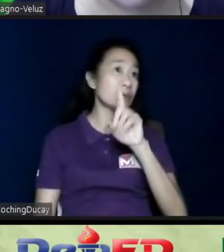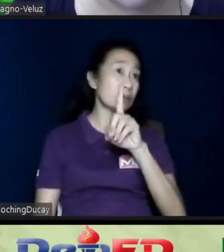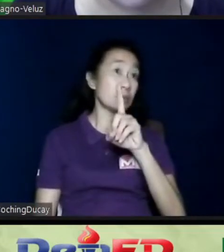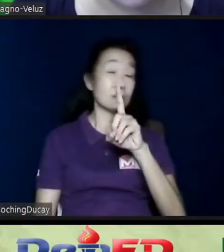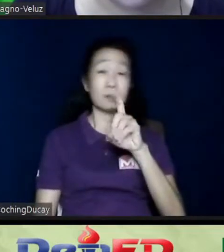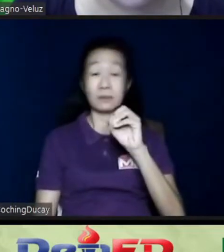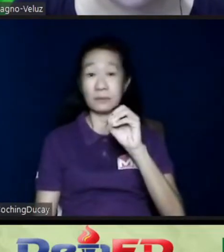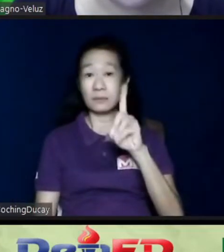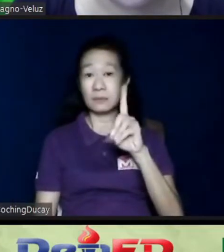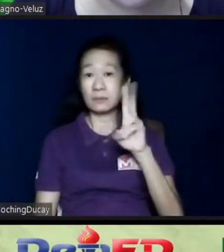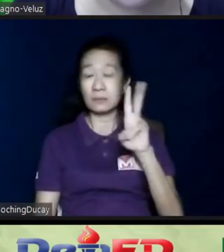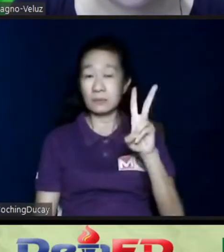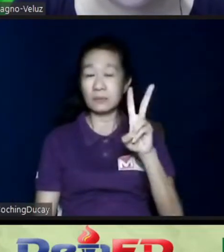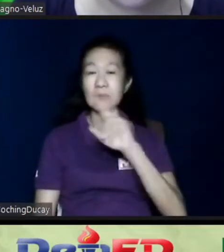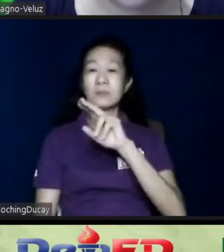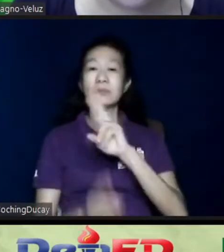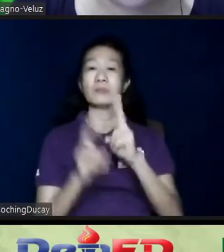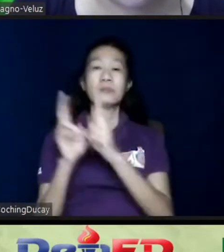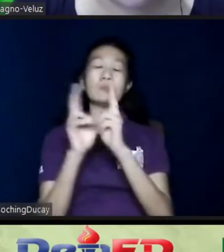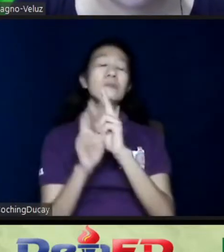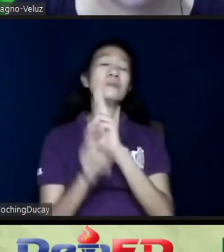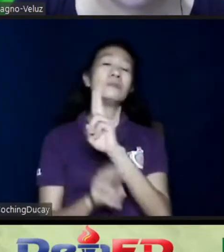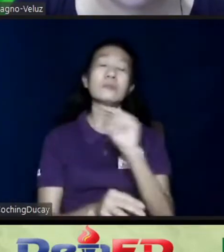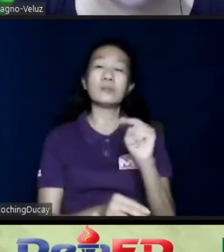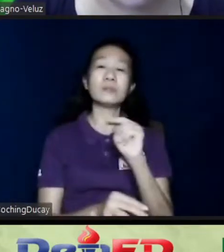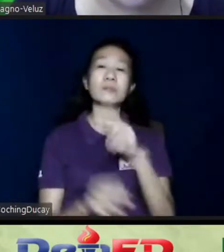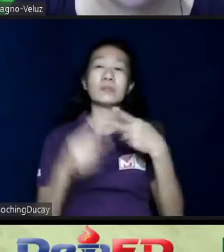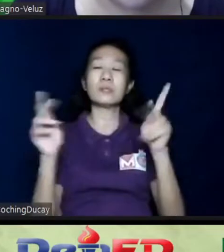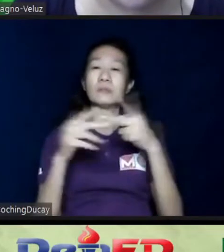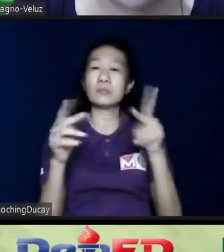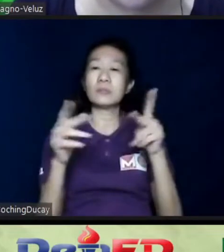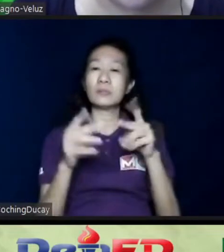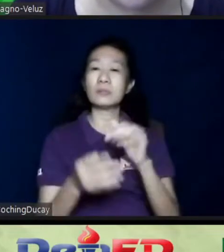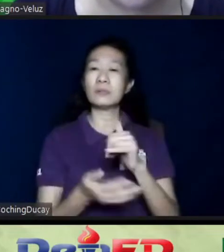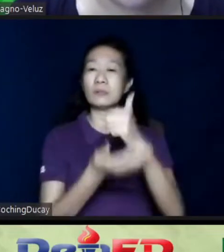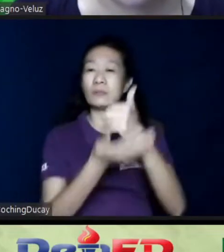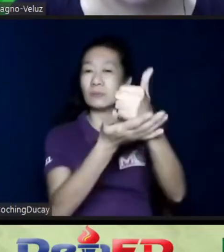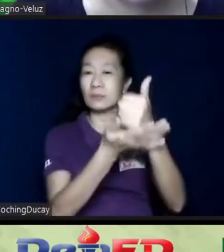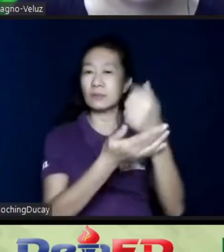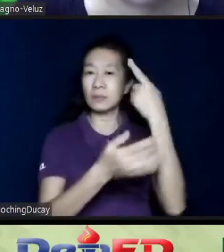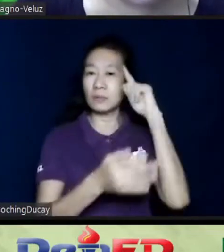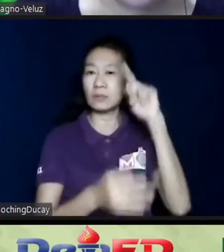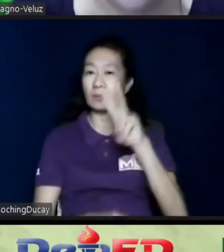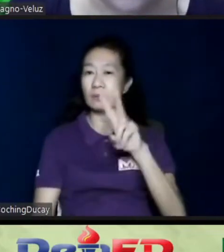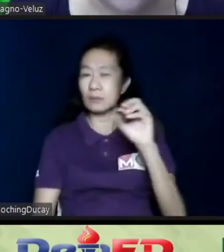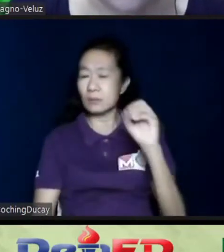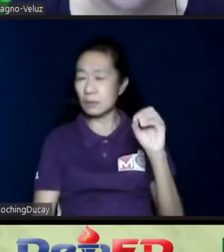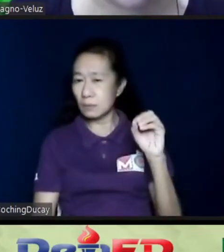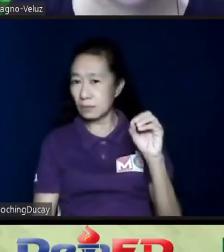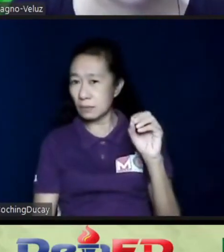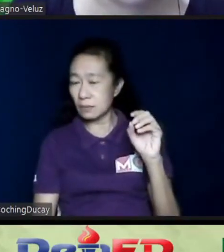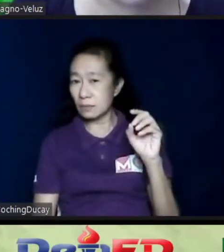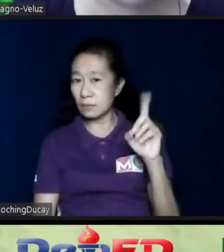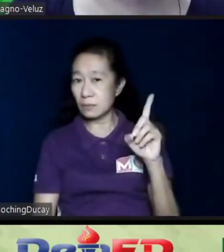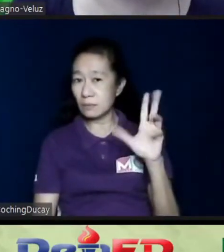the United Nations Public Service Award in 2015. So let's give a